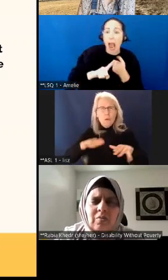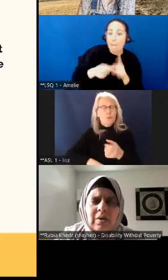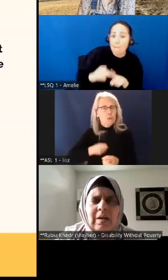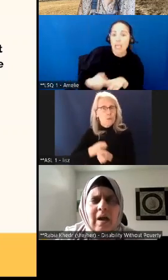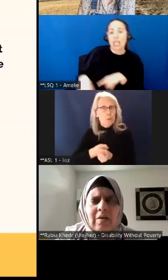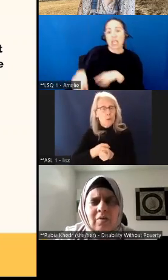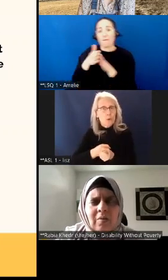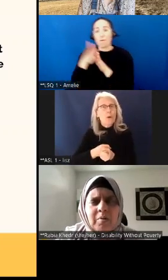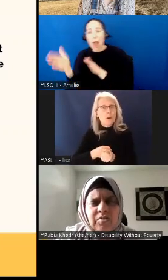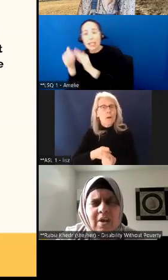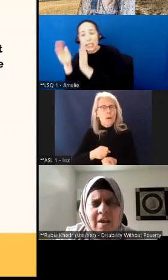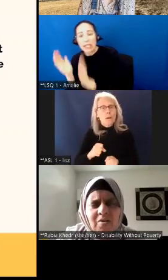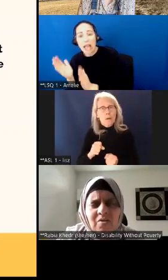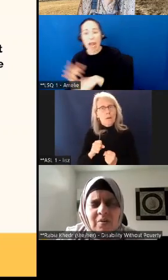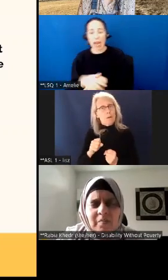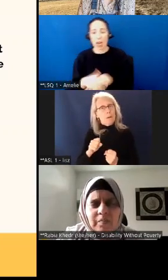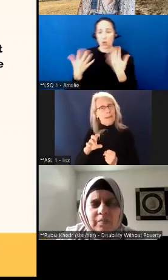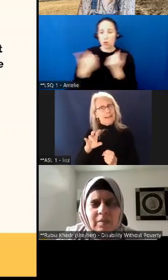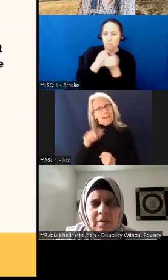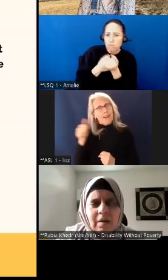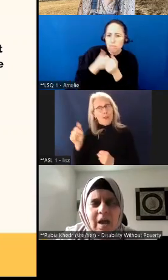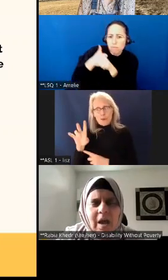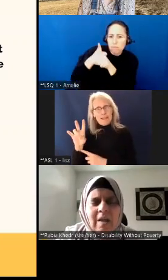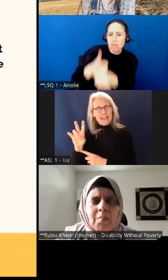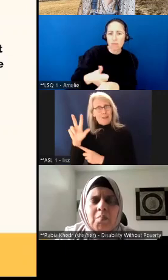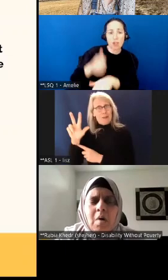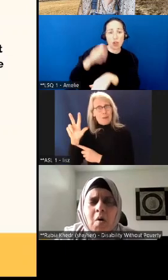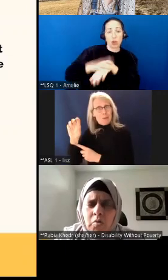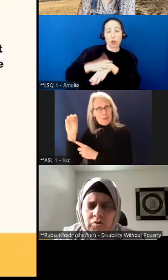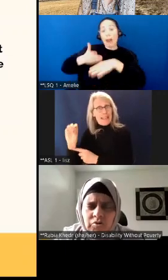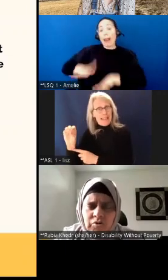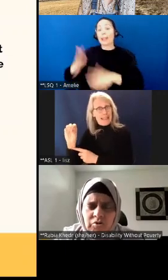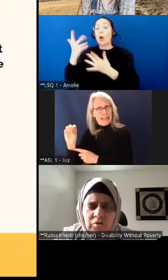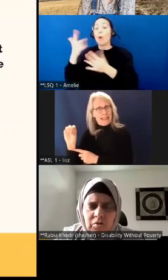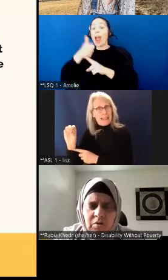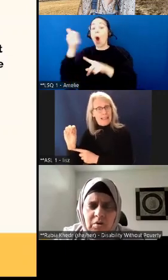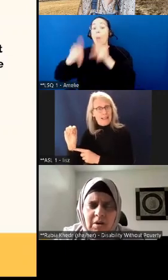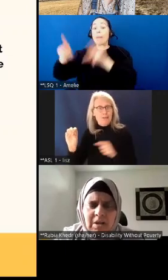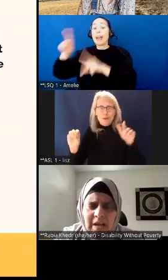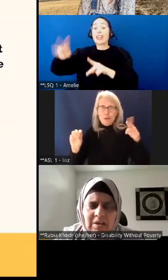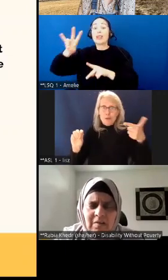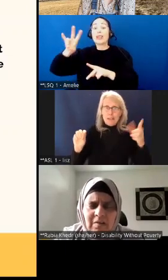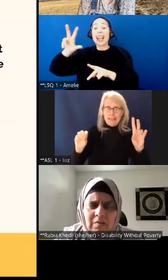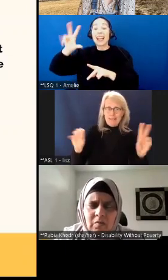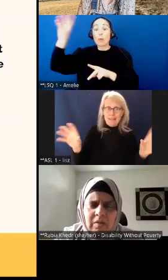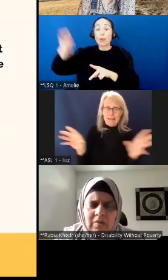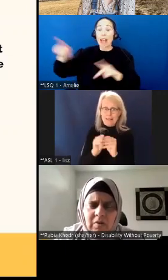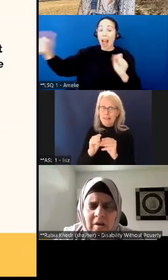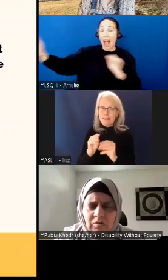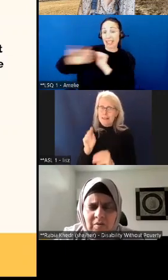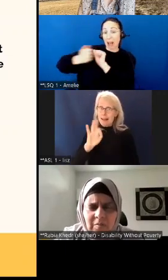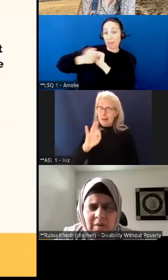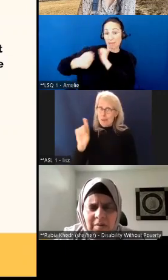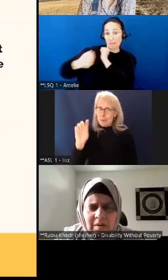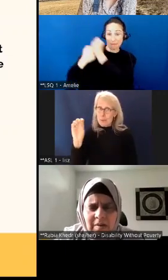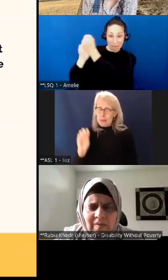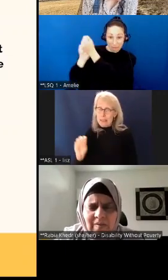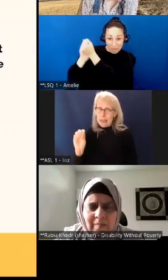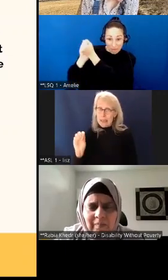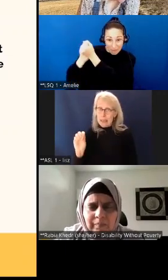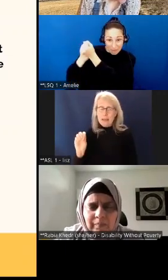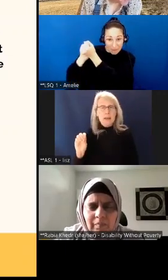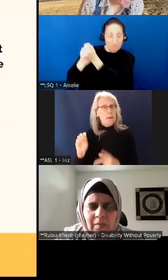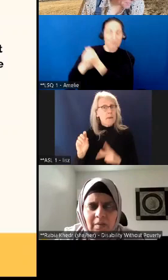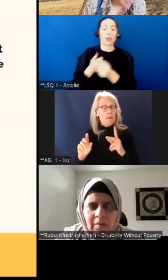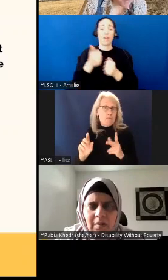73 other percent. And most Canadians with and without disabilities.